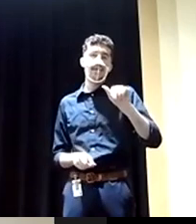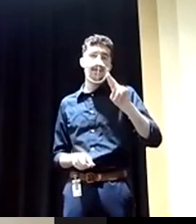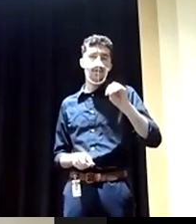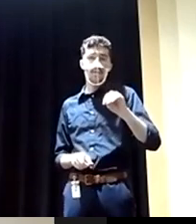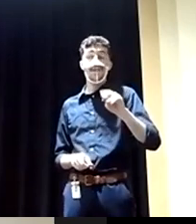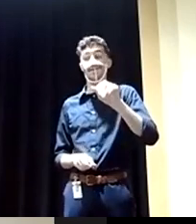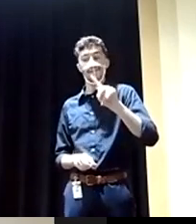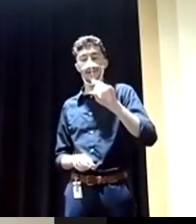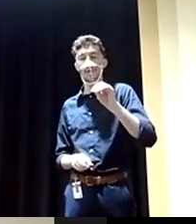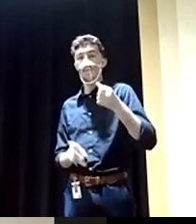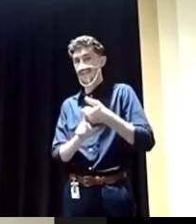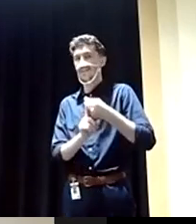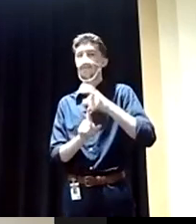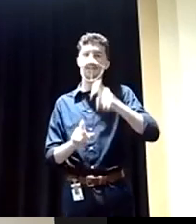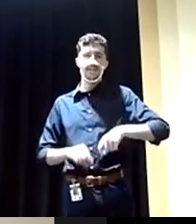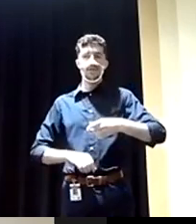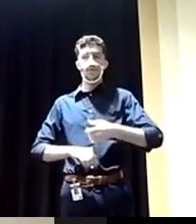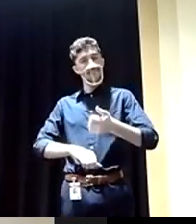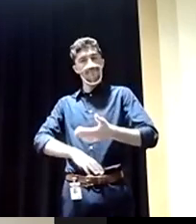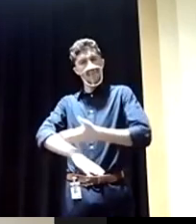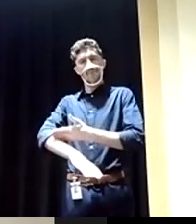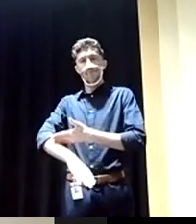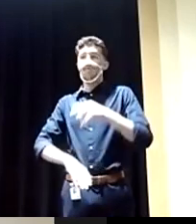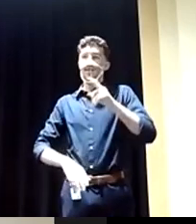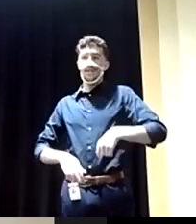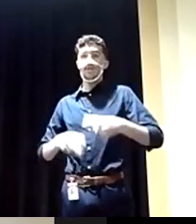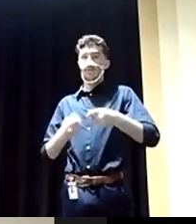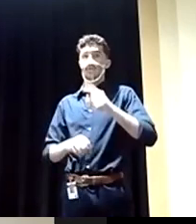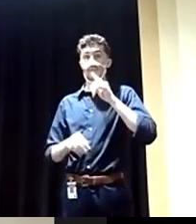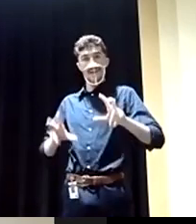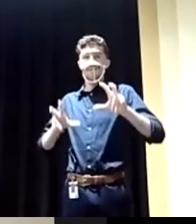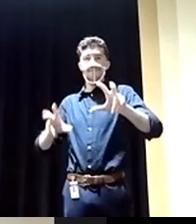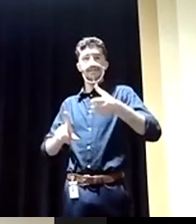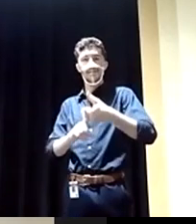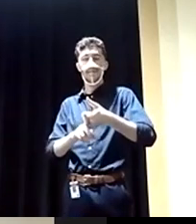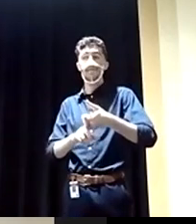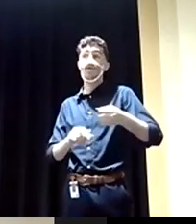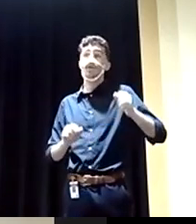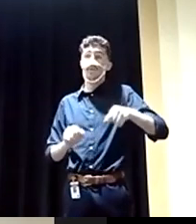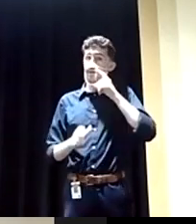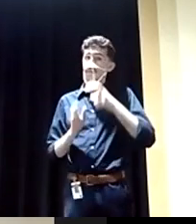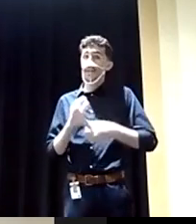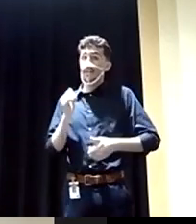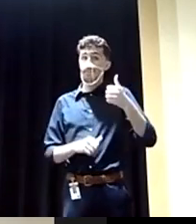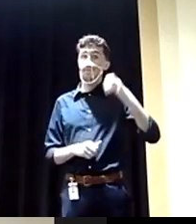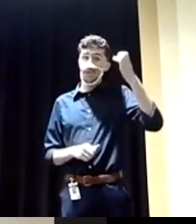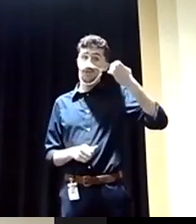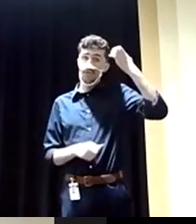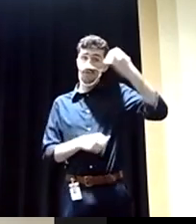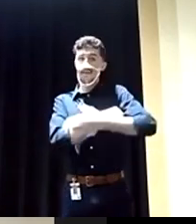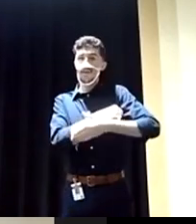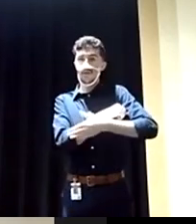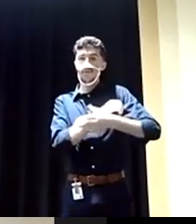up its game. You should know that almost every European country, and many in NATO, helped fund the Nordic